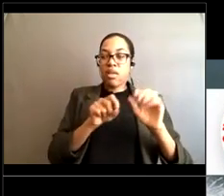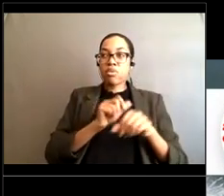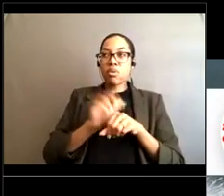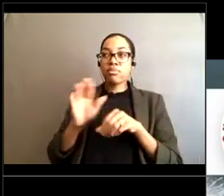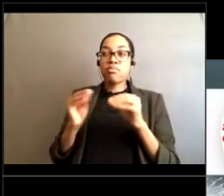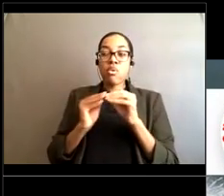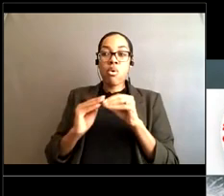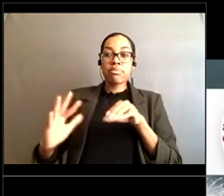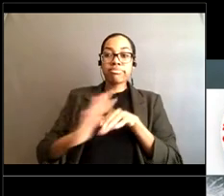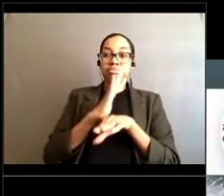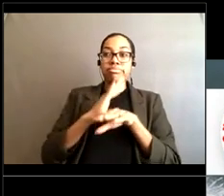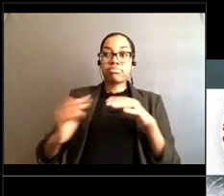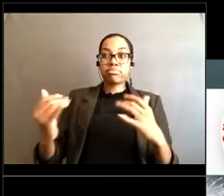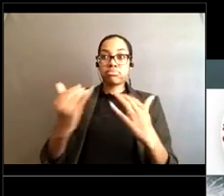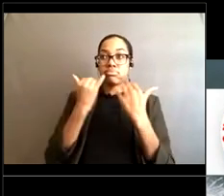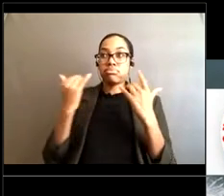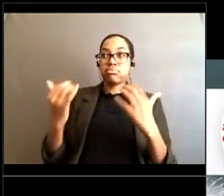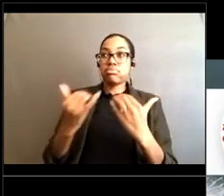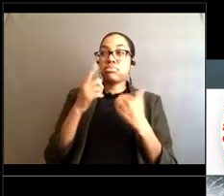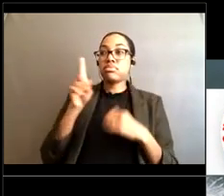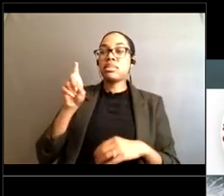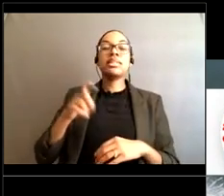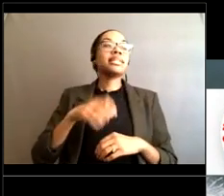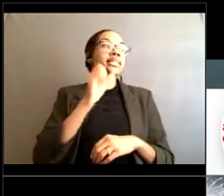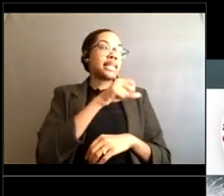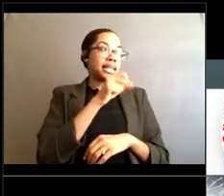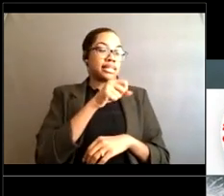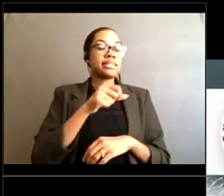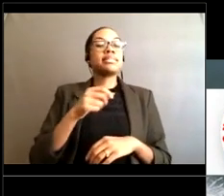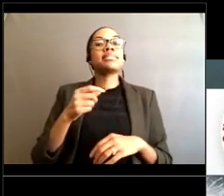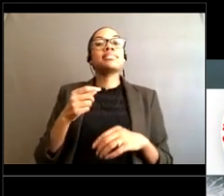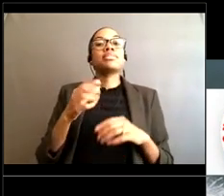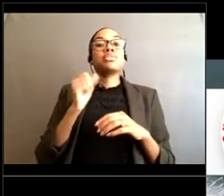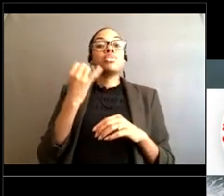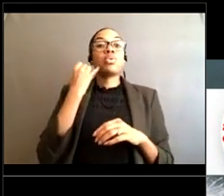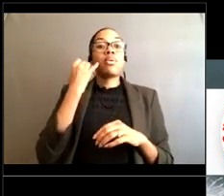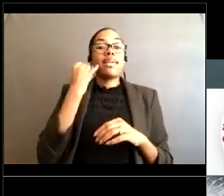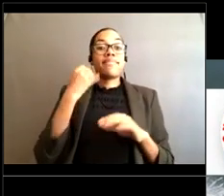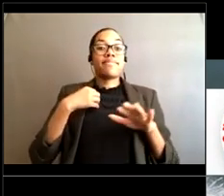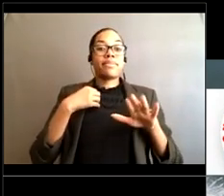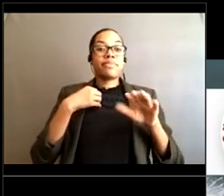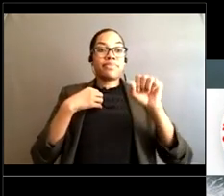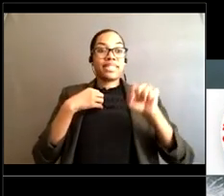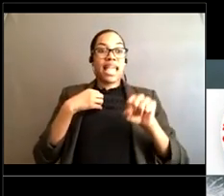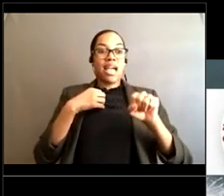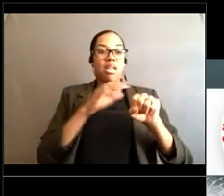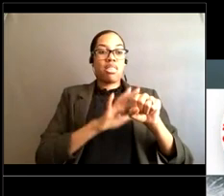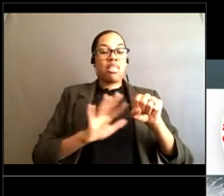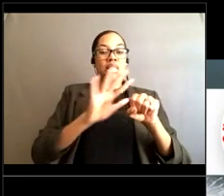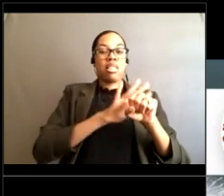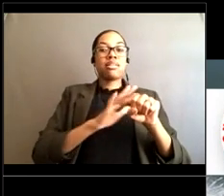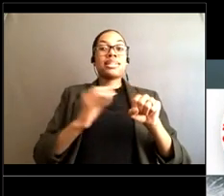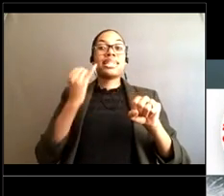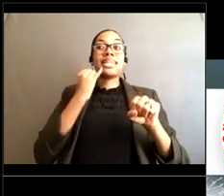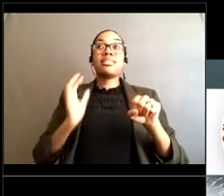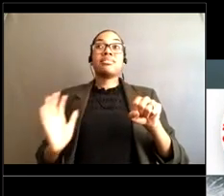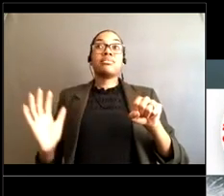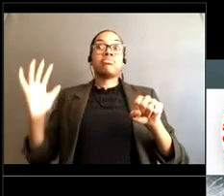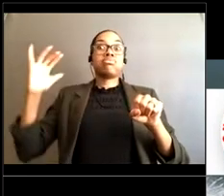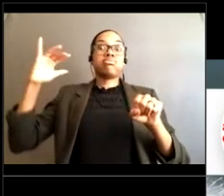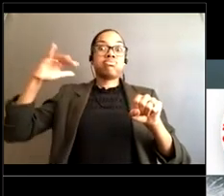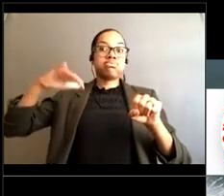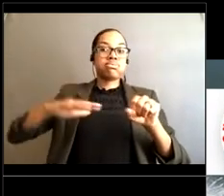It's a function of the shape of the coast but more so the adjacent bathymetry Bigger waves have a chance of forming Across